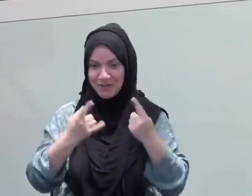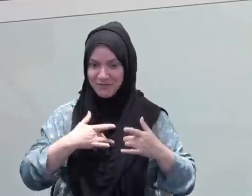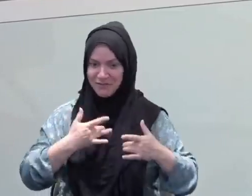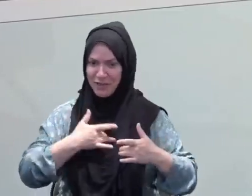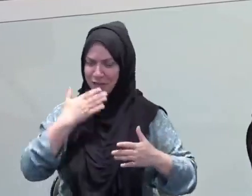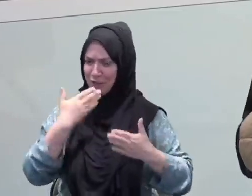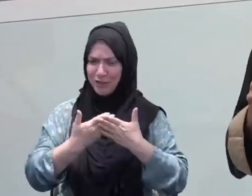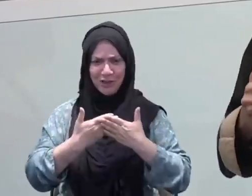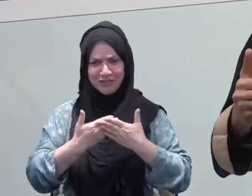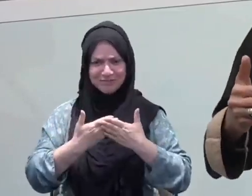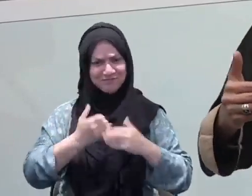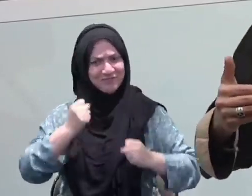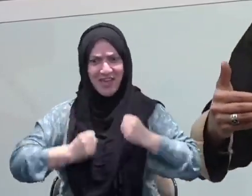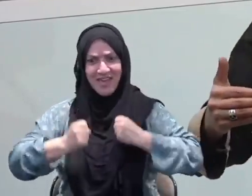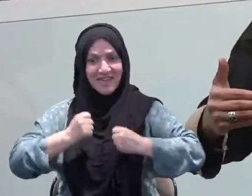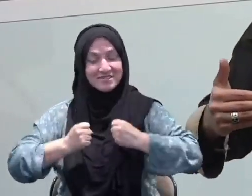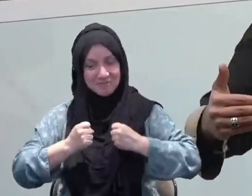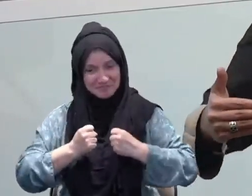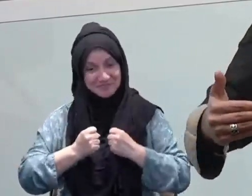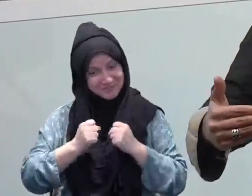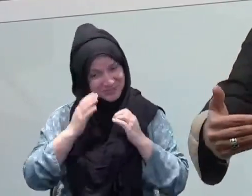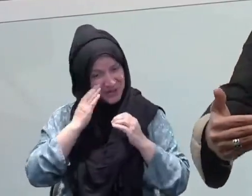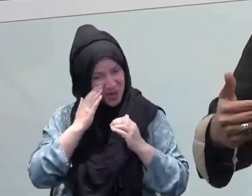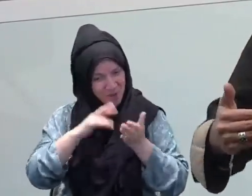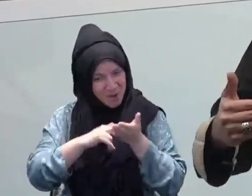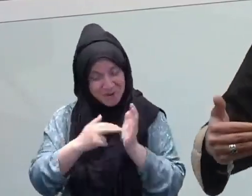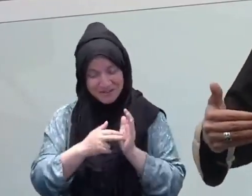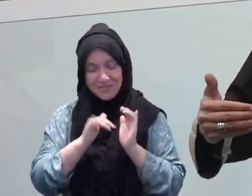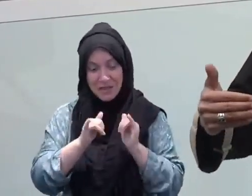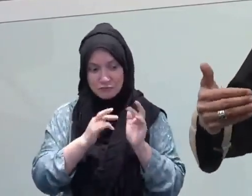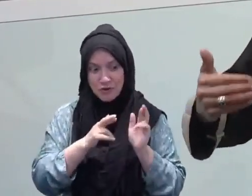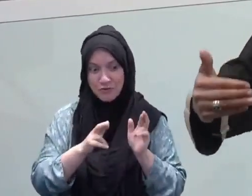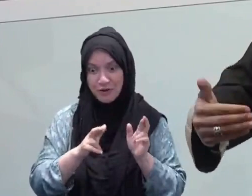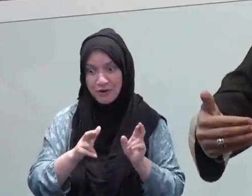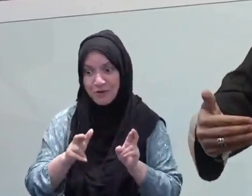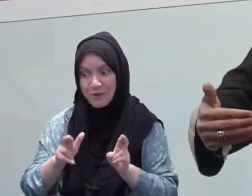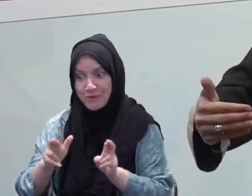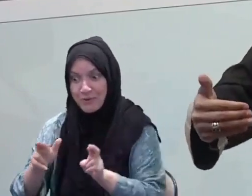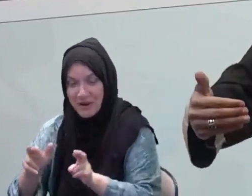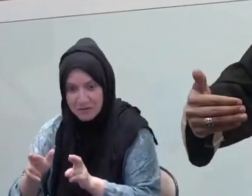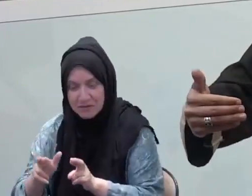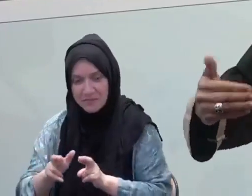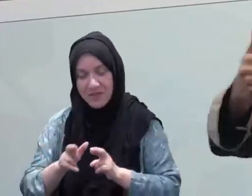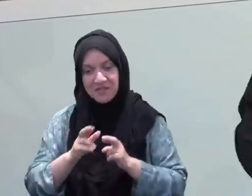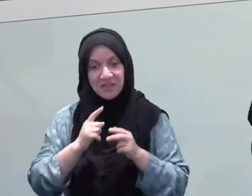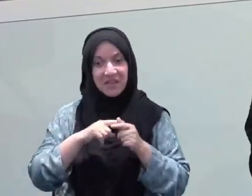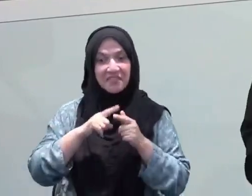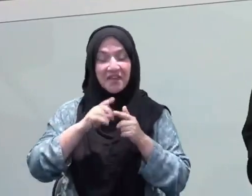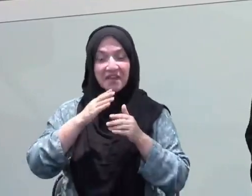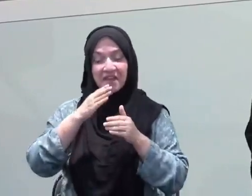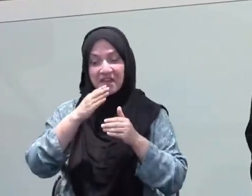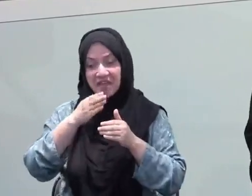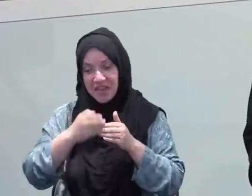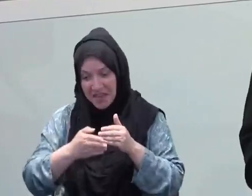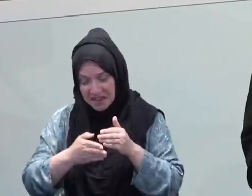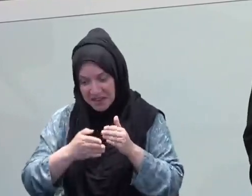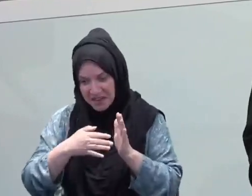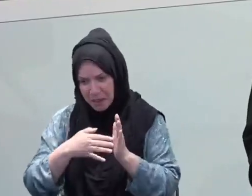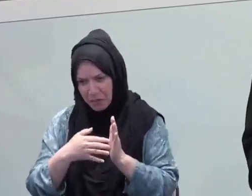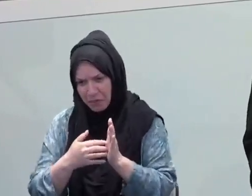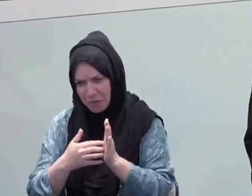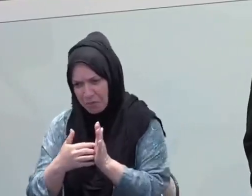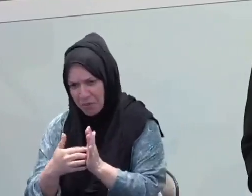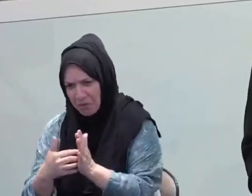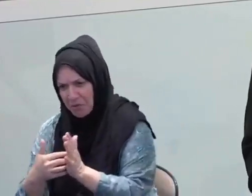going to burst? And then they slowly, slowly, slowly start overtaking the rest of the racers. And this is actually what Abu Musa said,